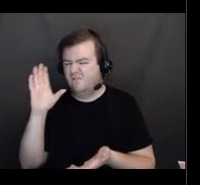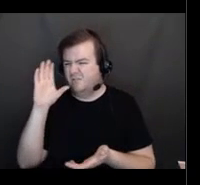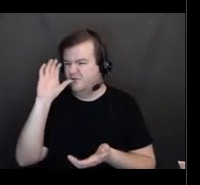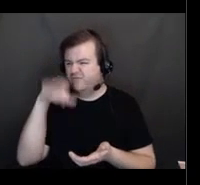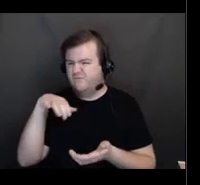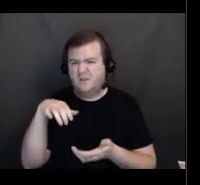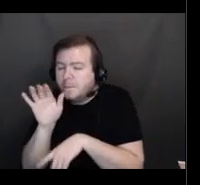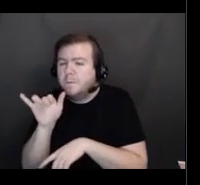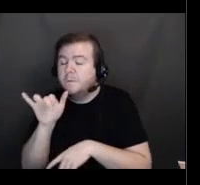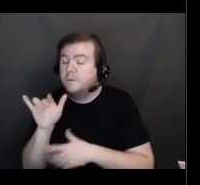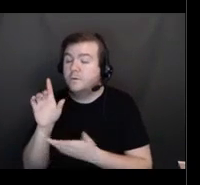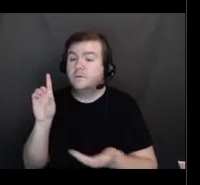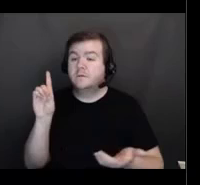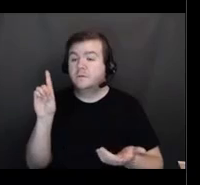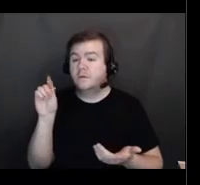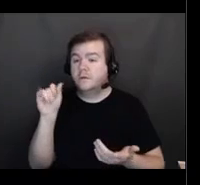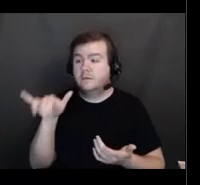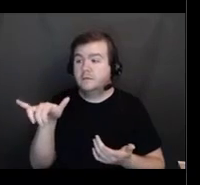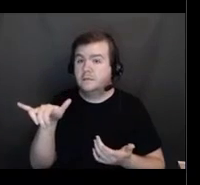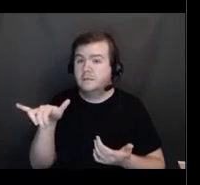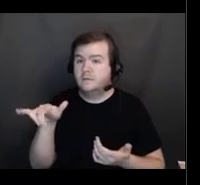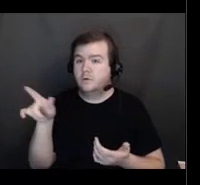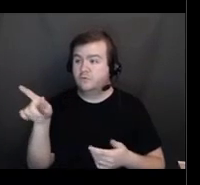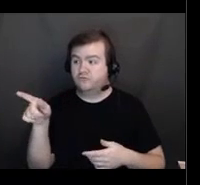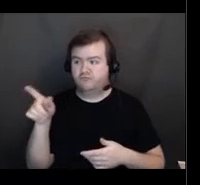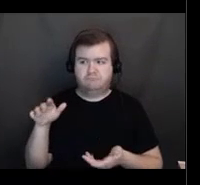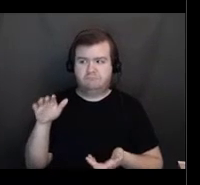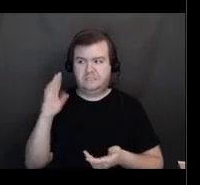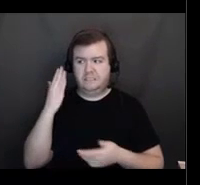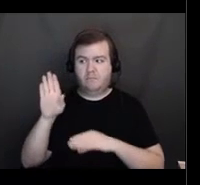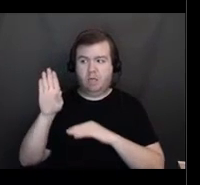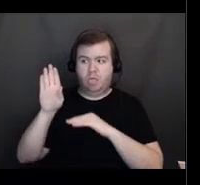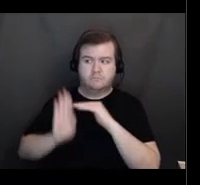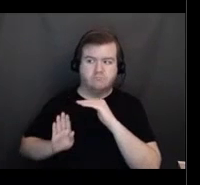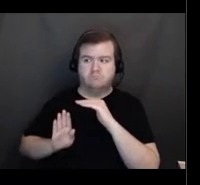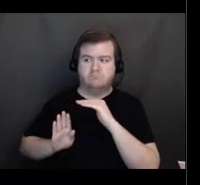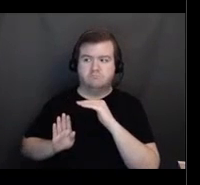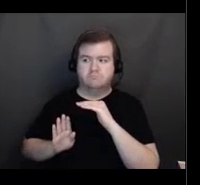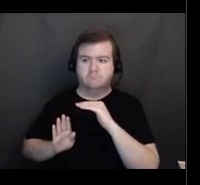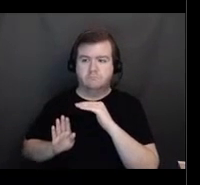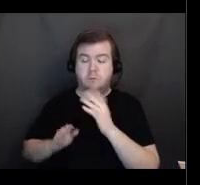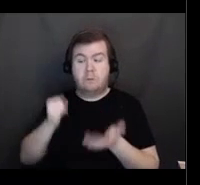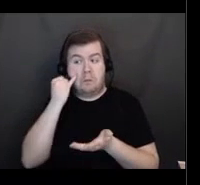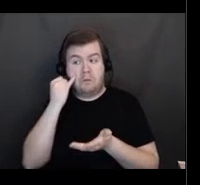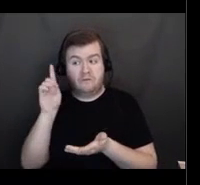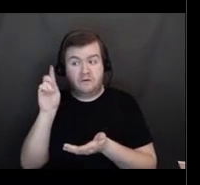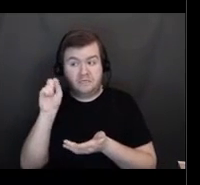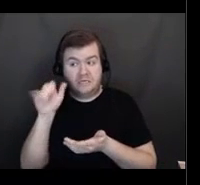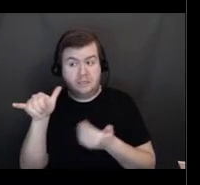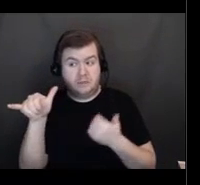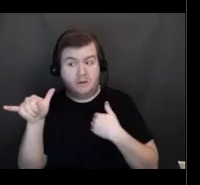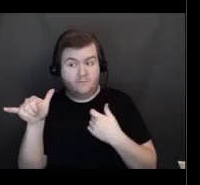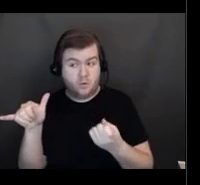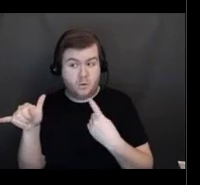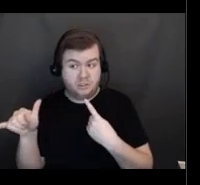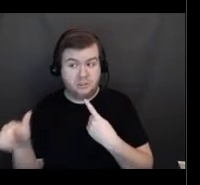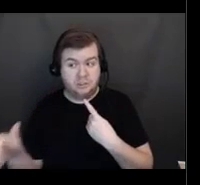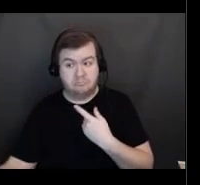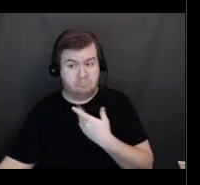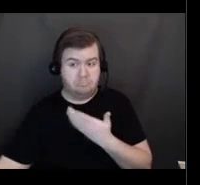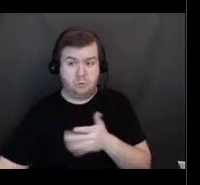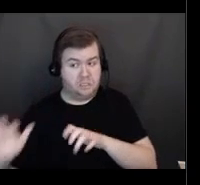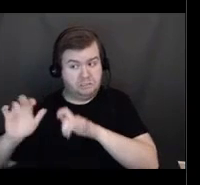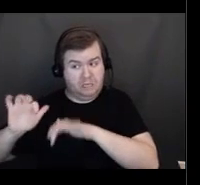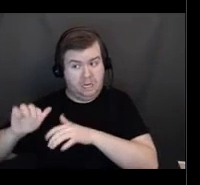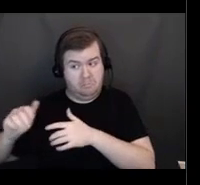little icon there. She took it down. Yeah. Well, if you have a question, Daisy, you are more than welcome to type it